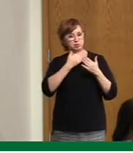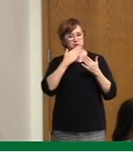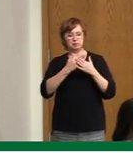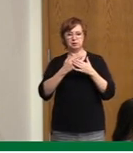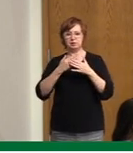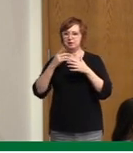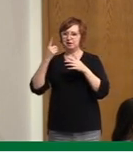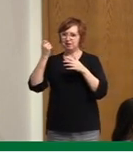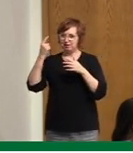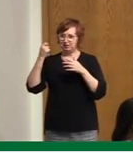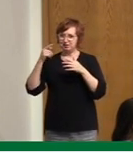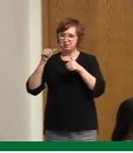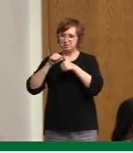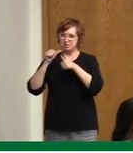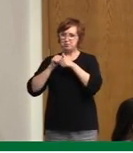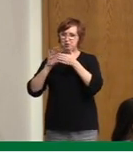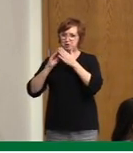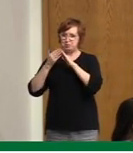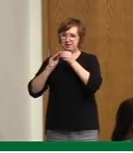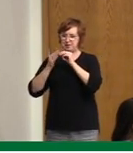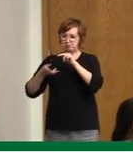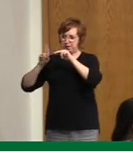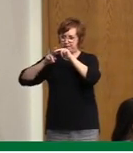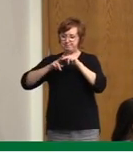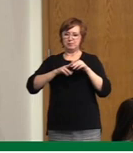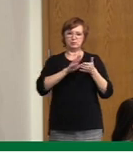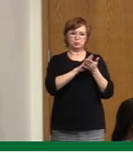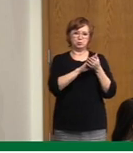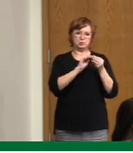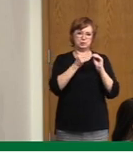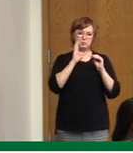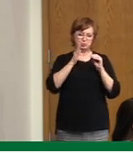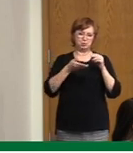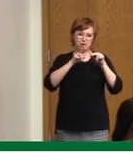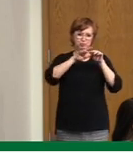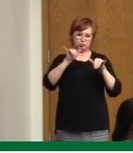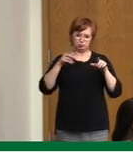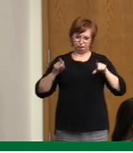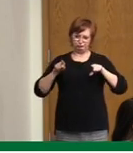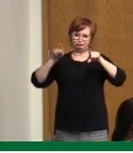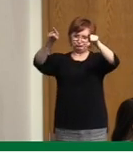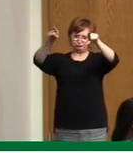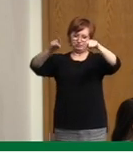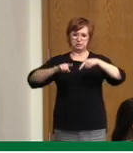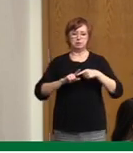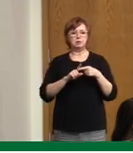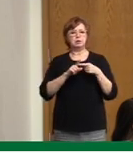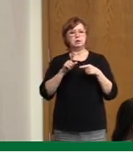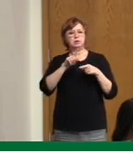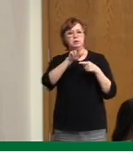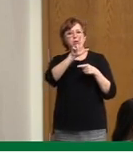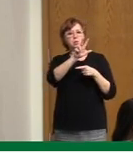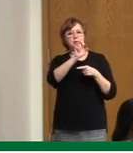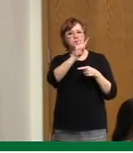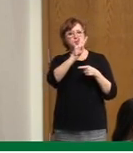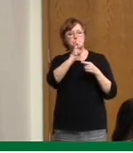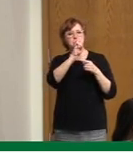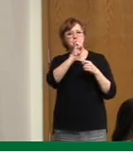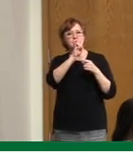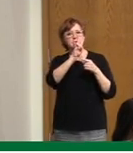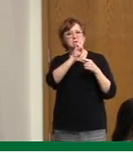transmission. So, we have had 212 schools with a total of 347 cases so far,